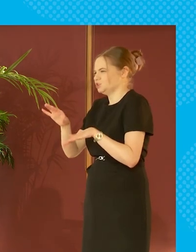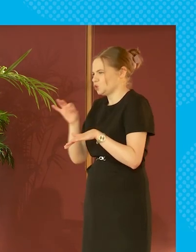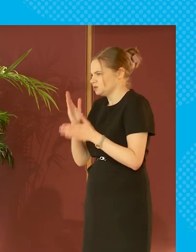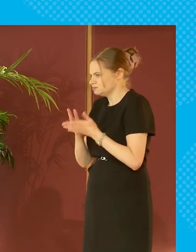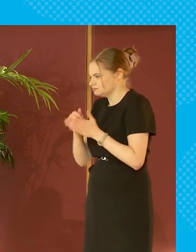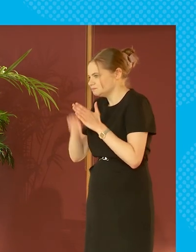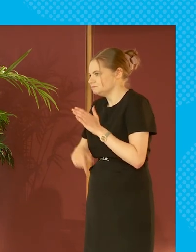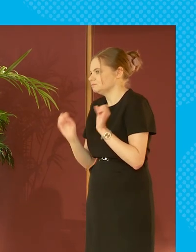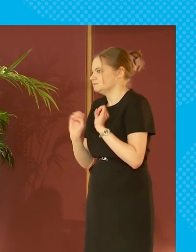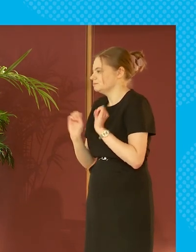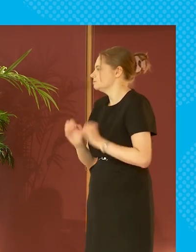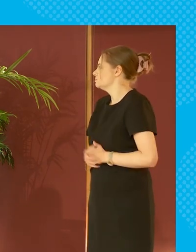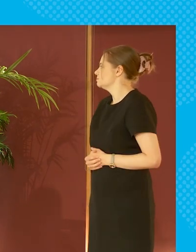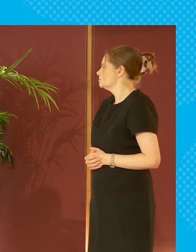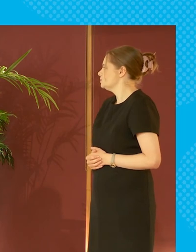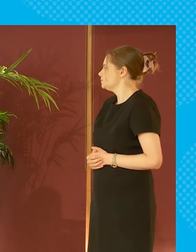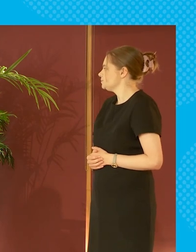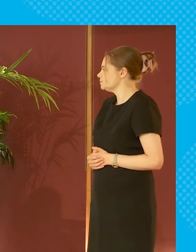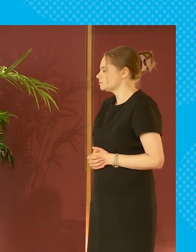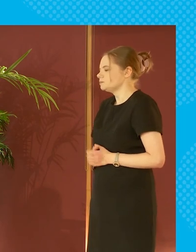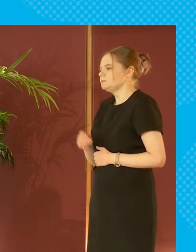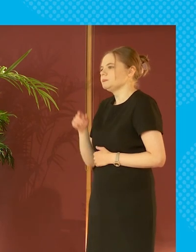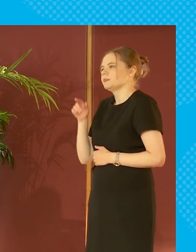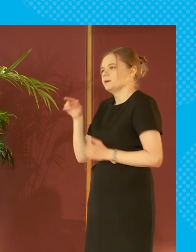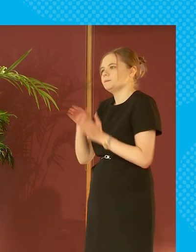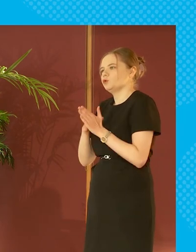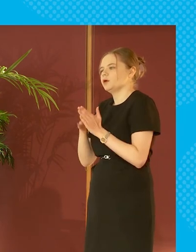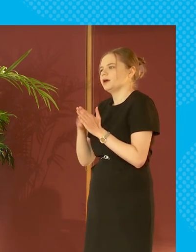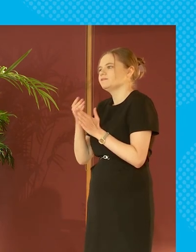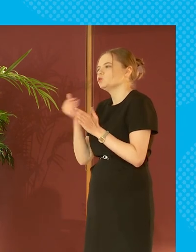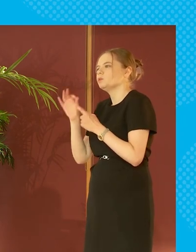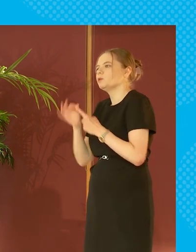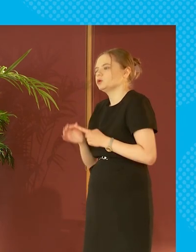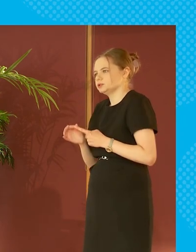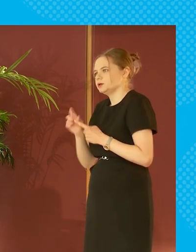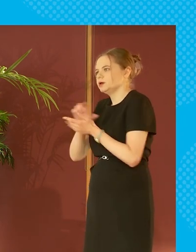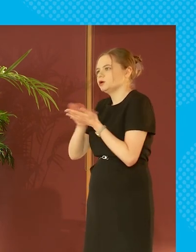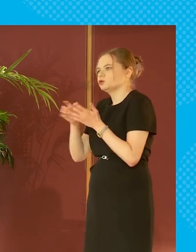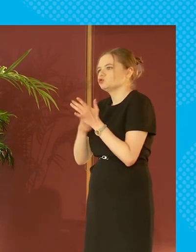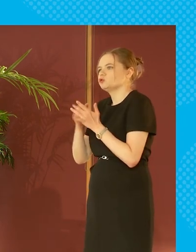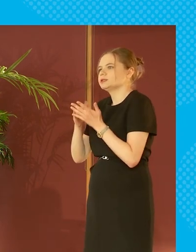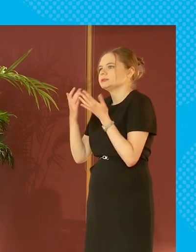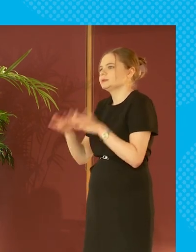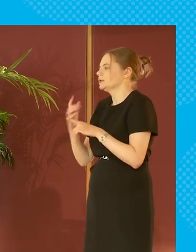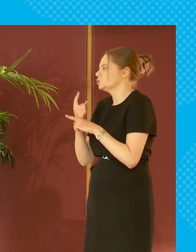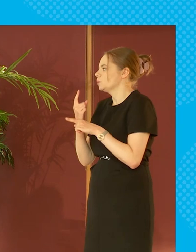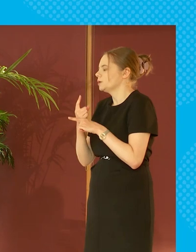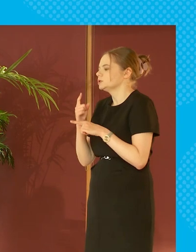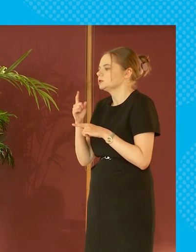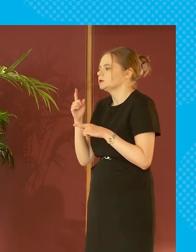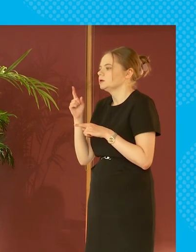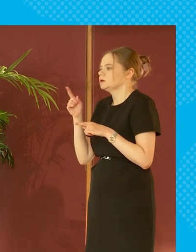about power more i did you want to come in and then i'll come to a couple of points relating to this one was when chris was talking about the the